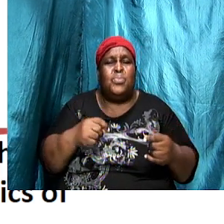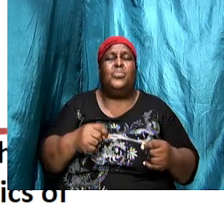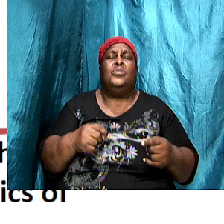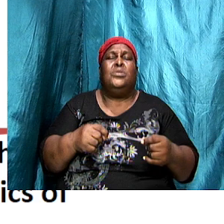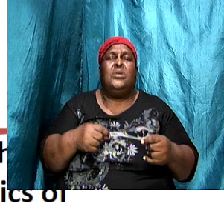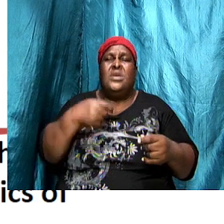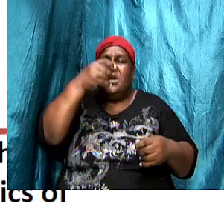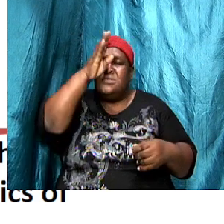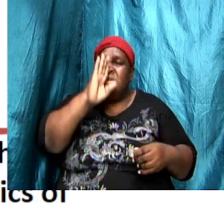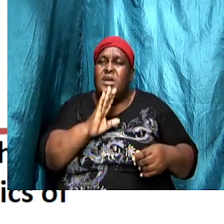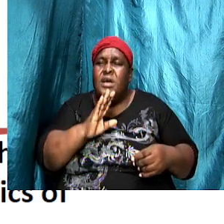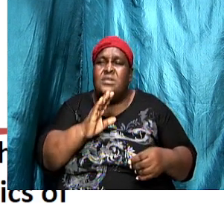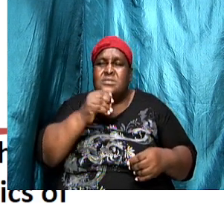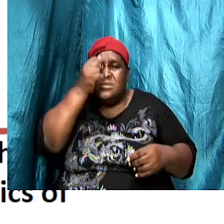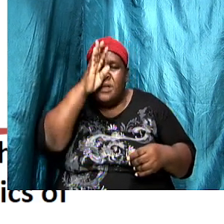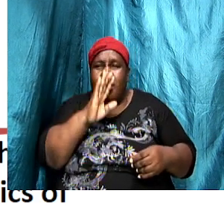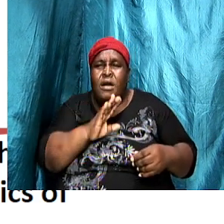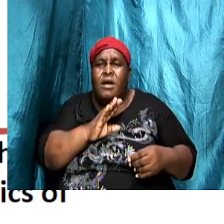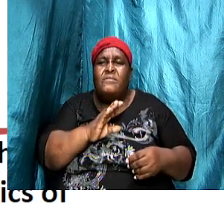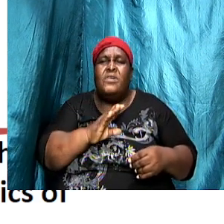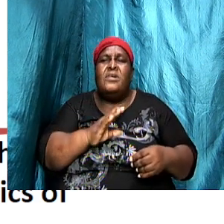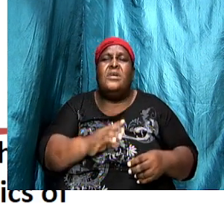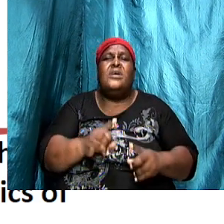let everything be done